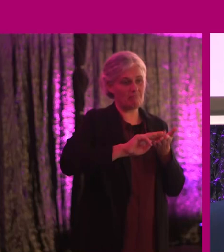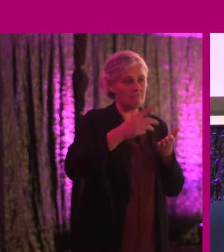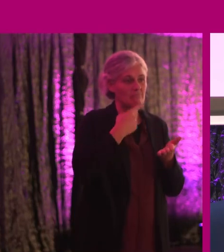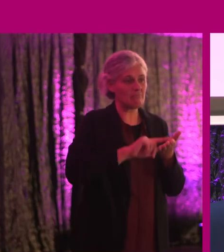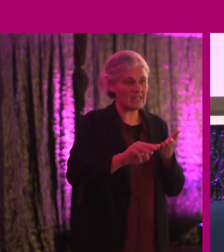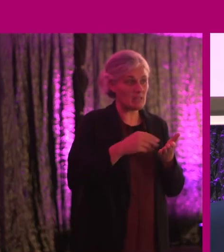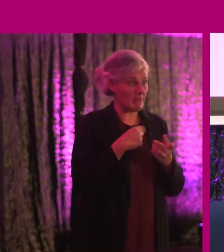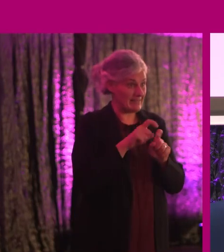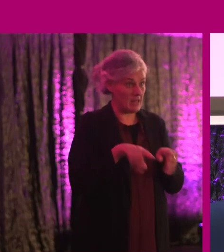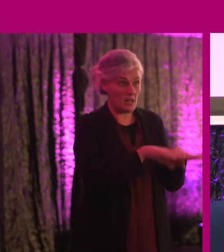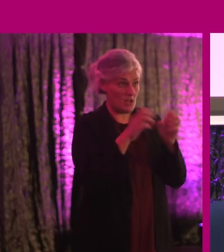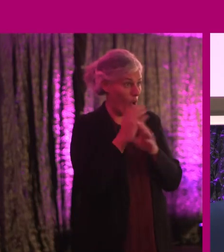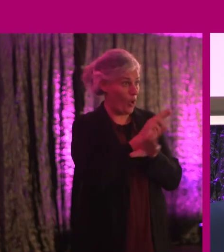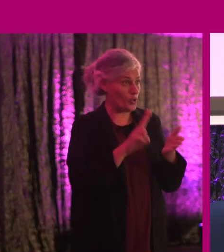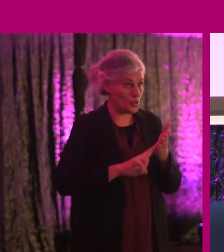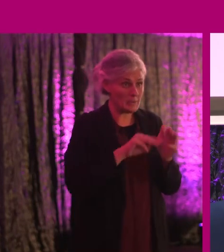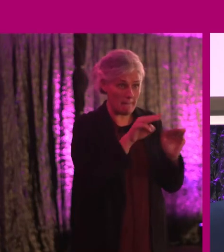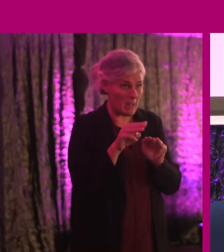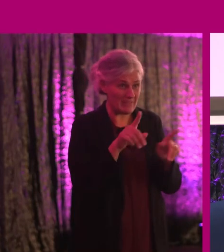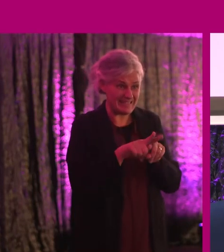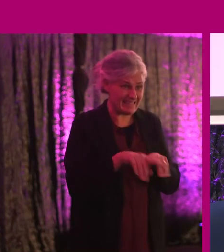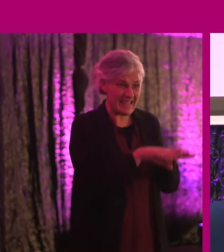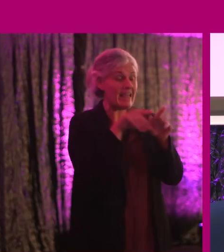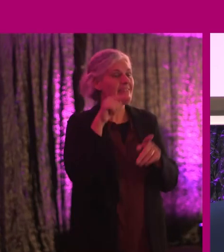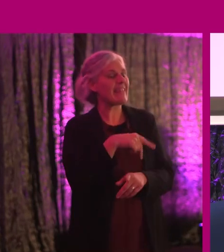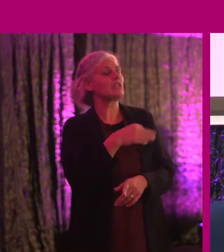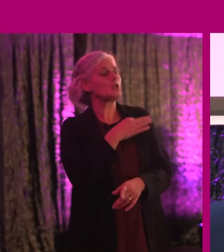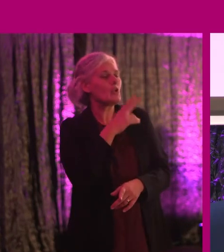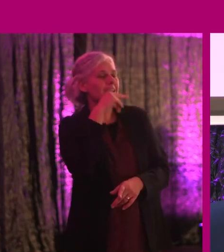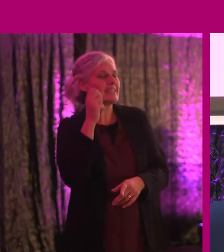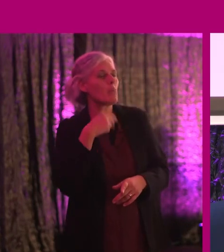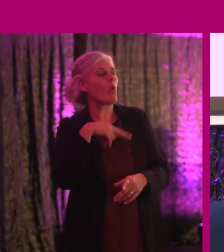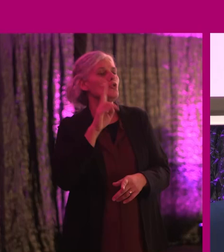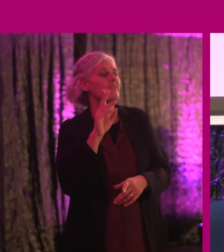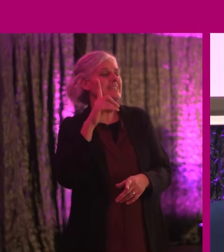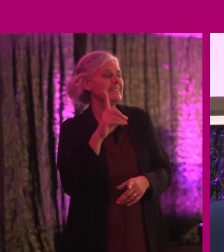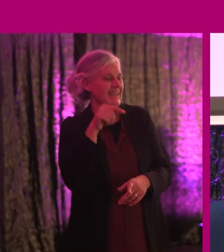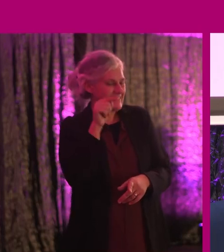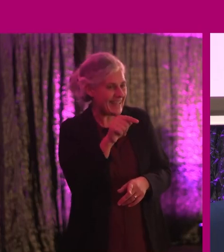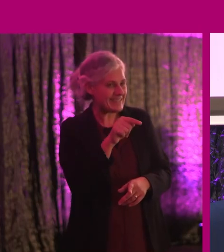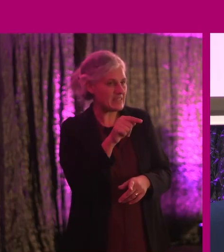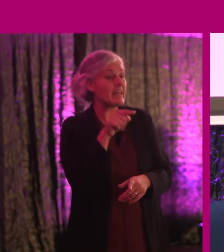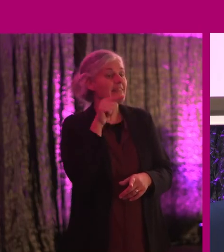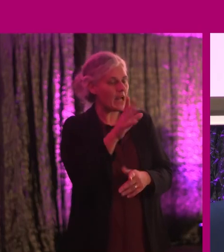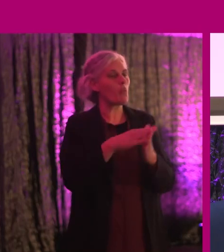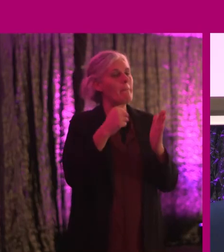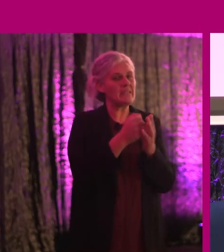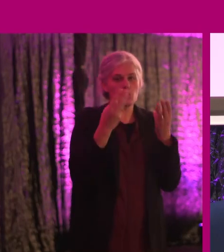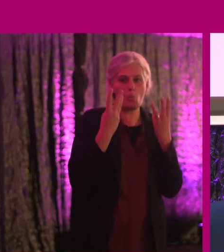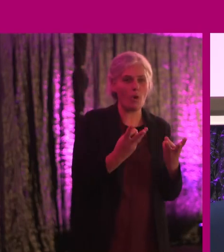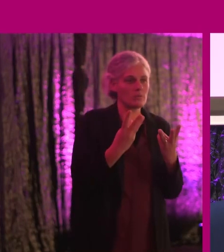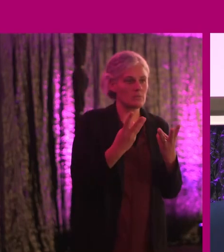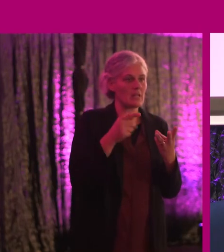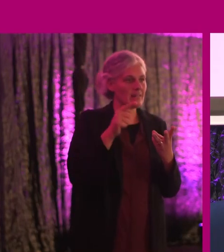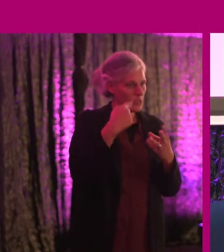use it all. These are the most simple examples of what universal design is. And that is what business wants. And that